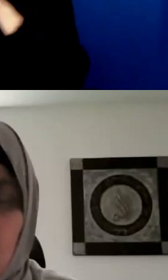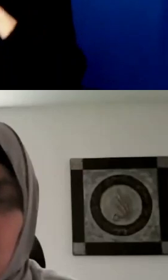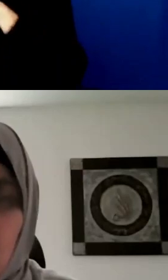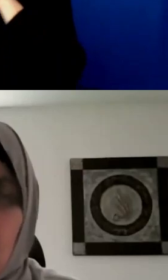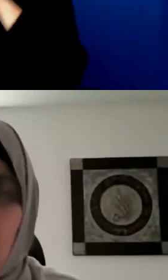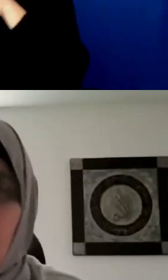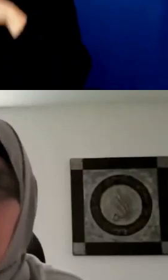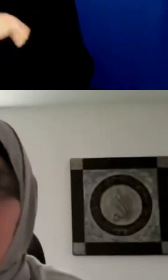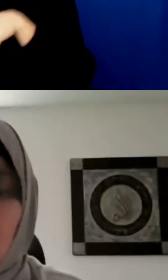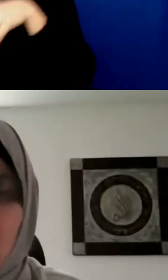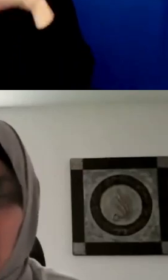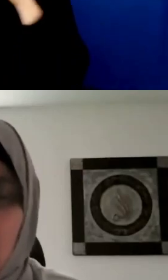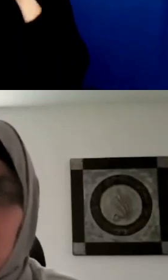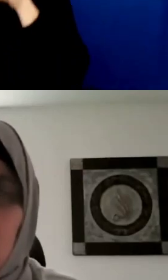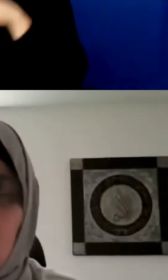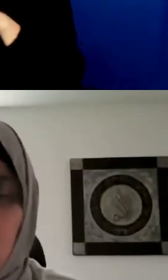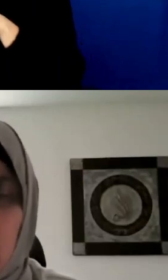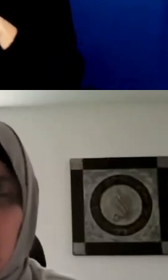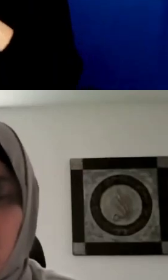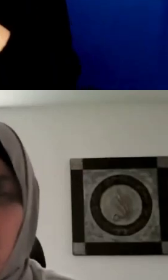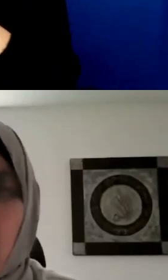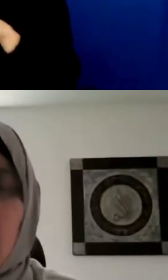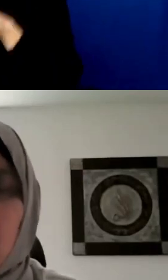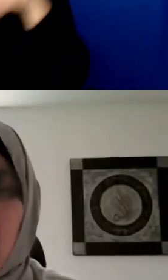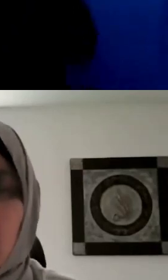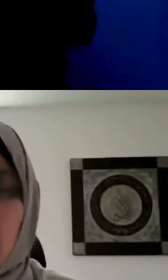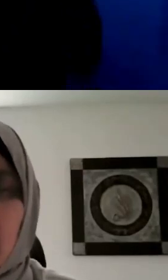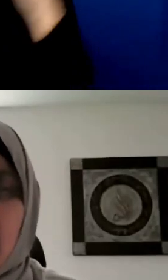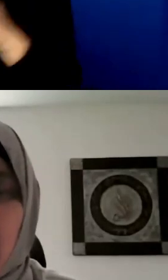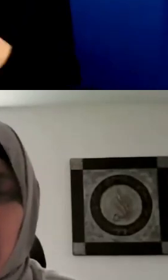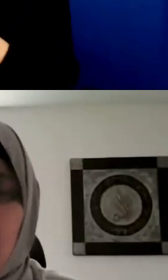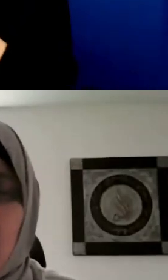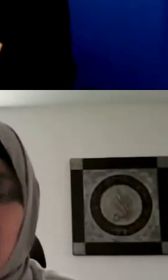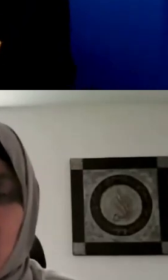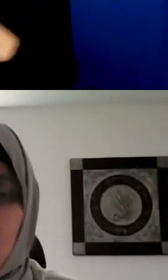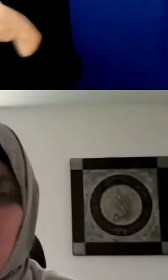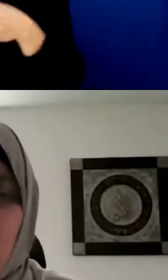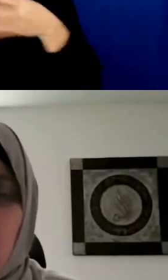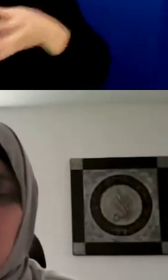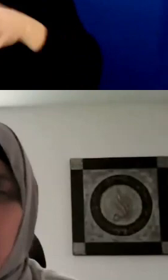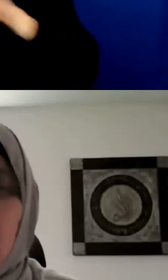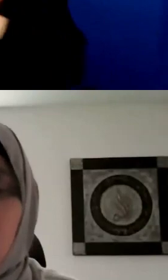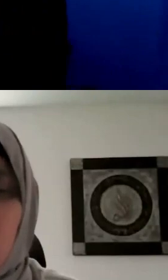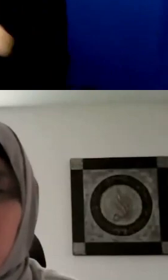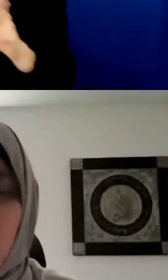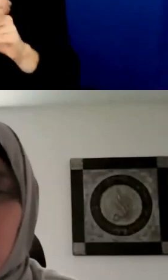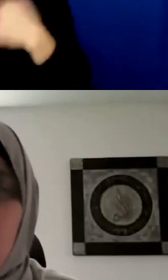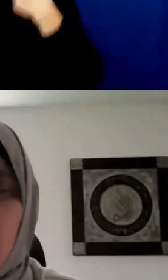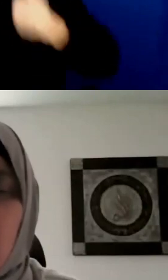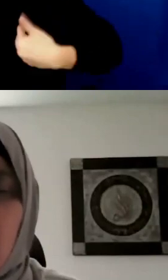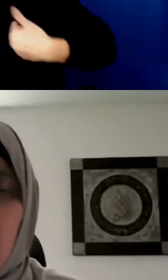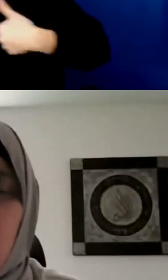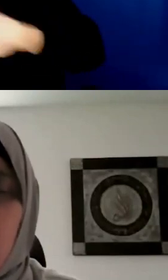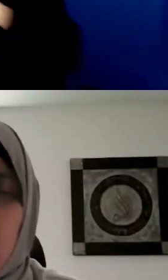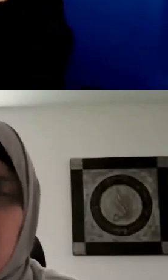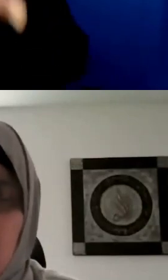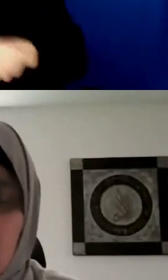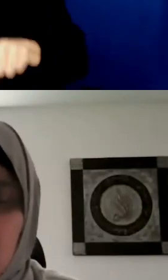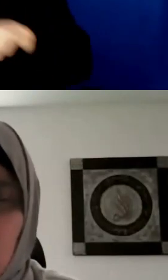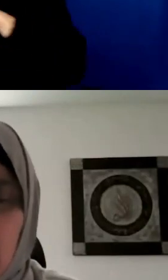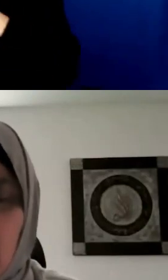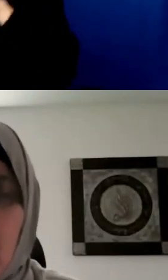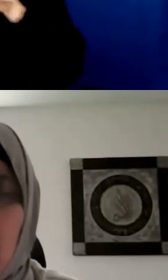Island. And as settlers, we have occupied these lands and benefited from their